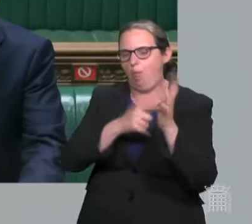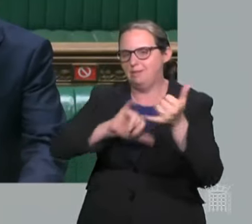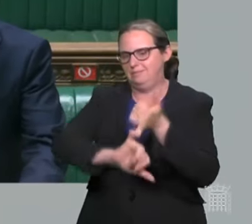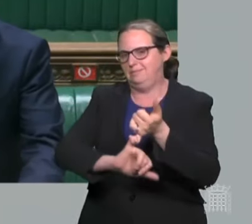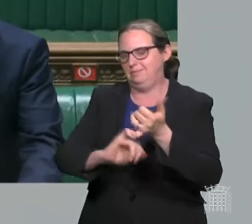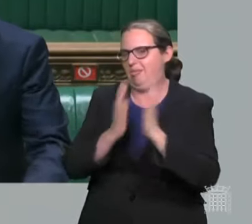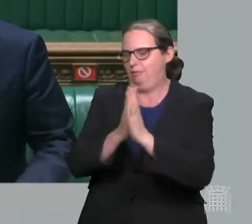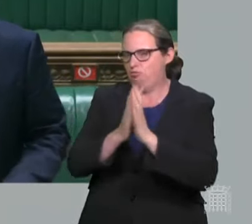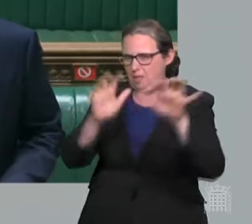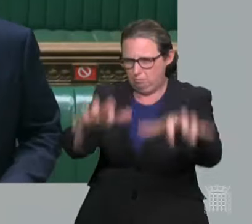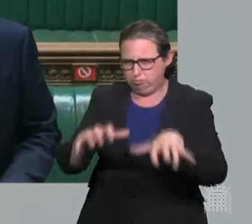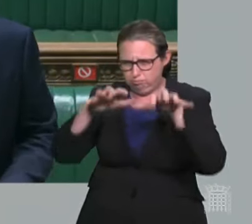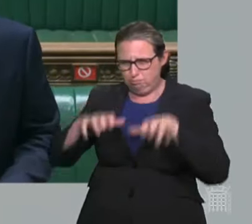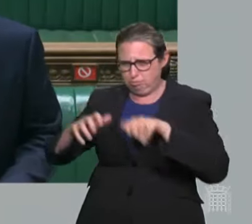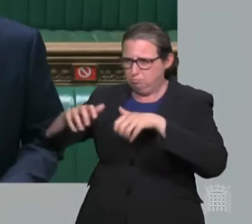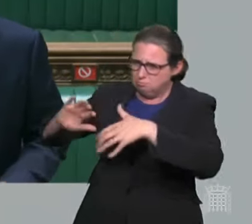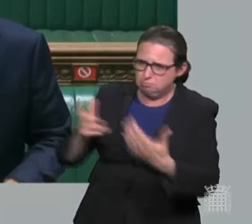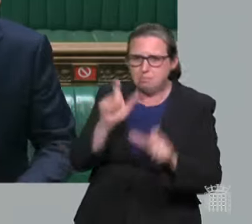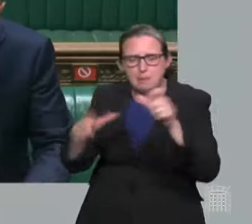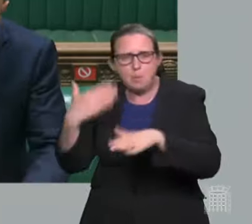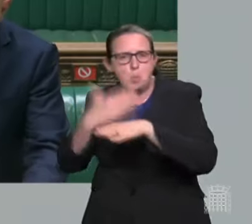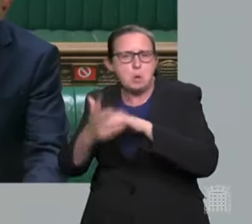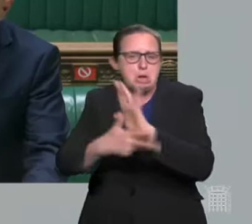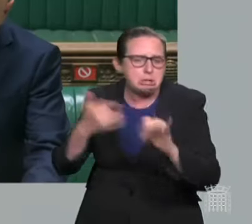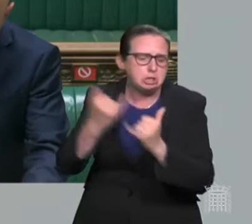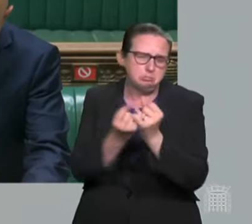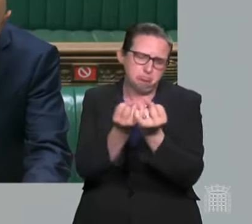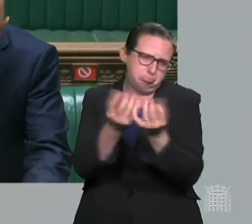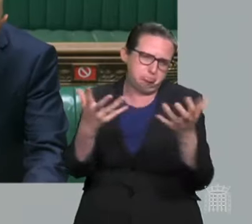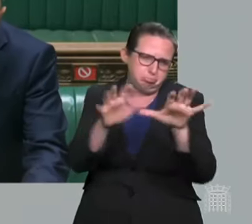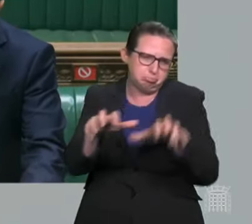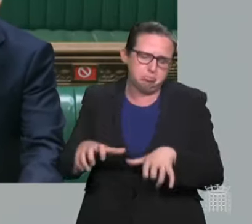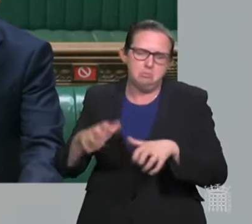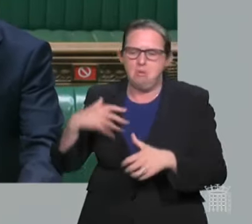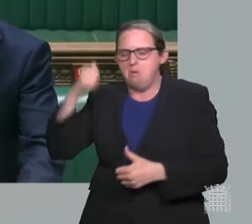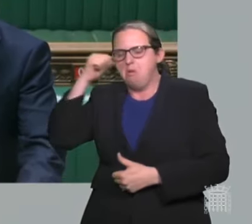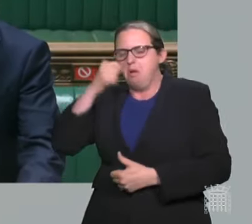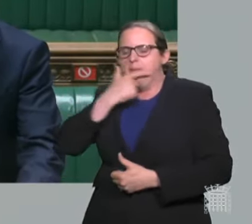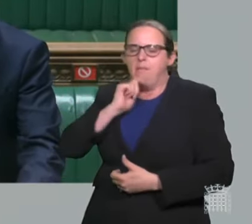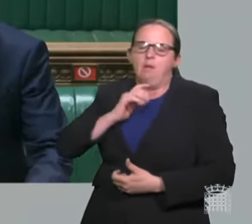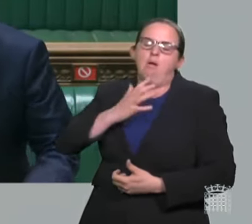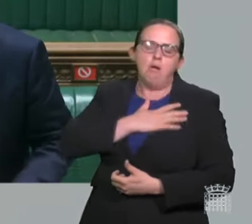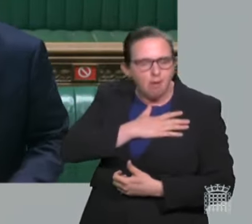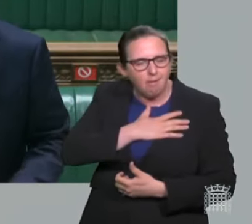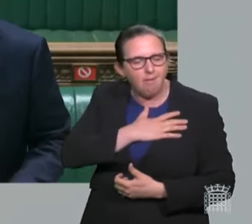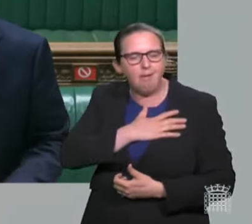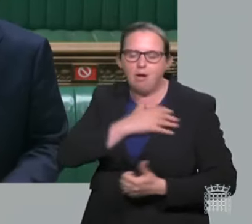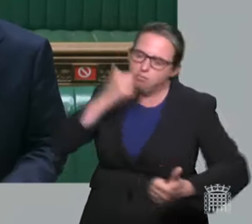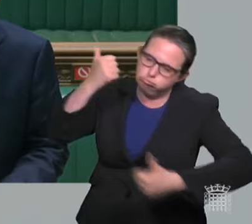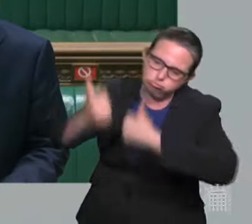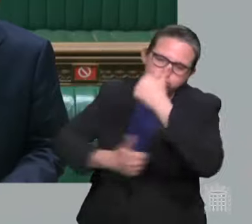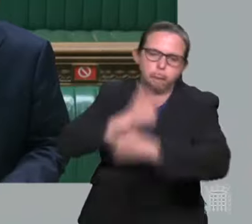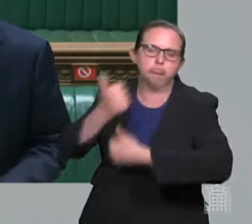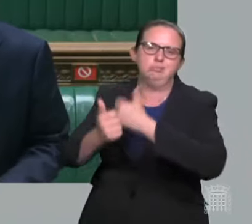NHS and for our country. And I know that honourable members on all sides of this house would join me in celebrating the